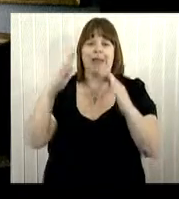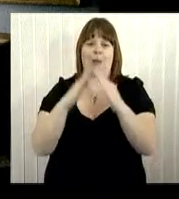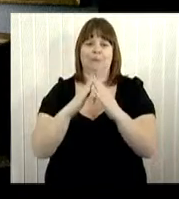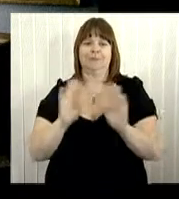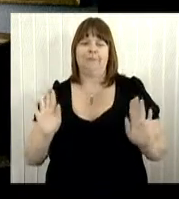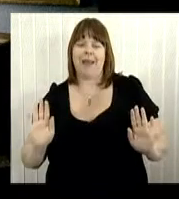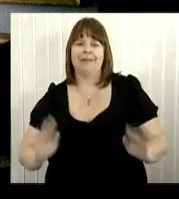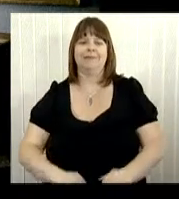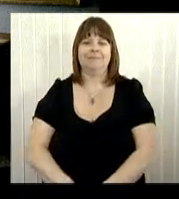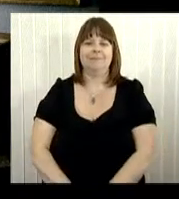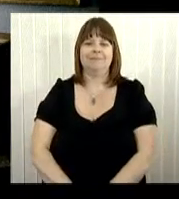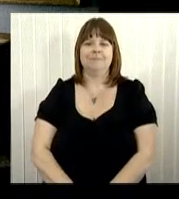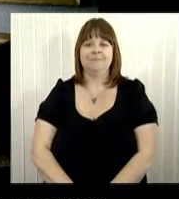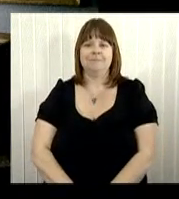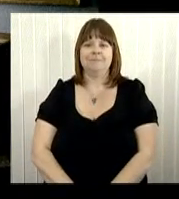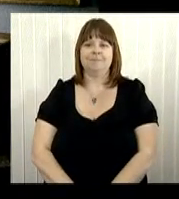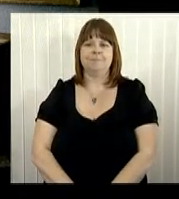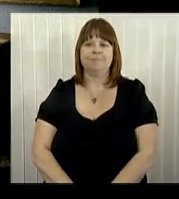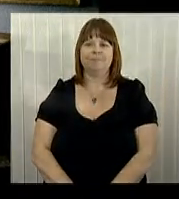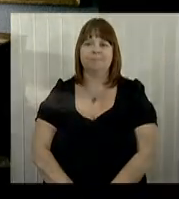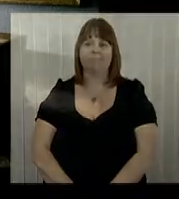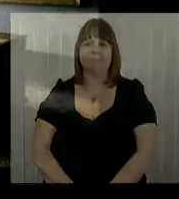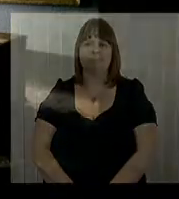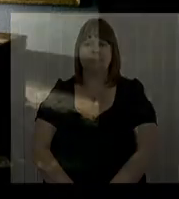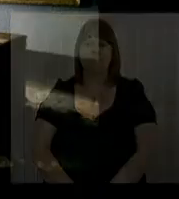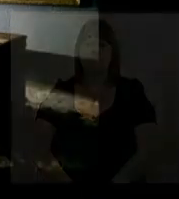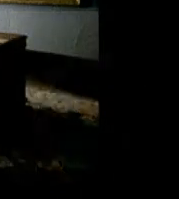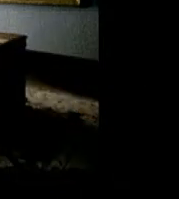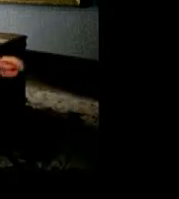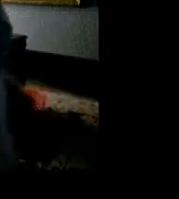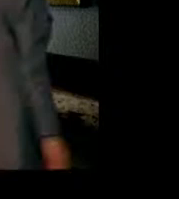I hope you enjoy the rest of the house. Goodbye. Goodbye.